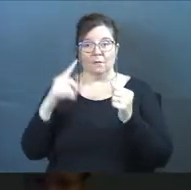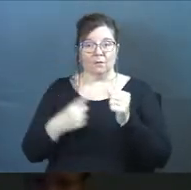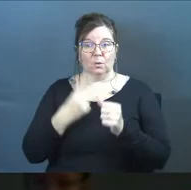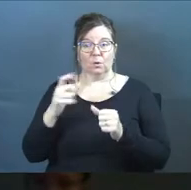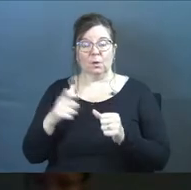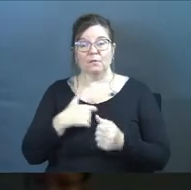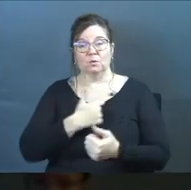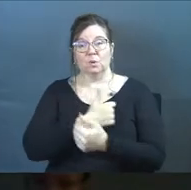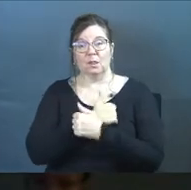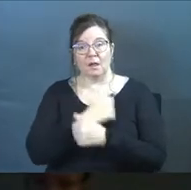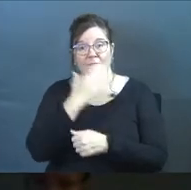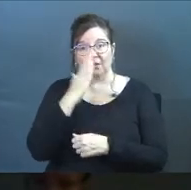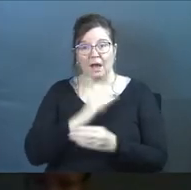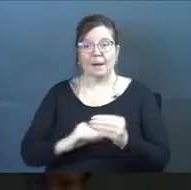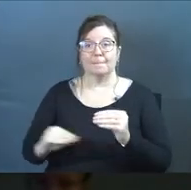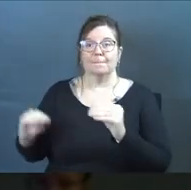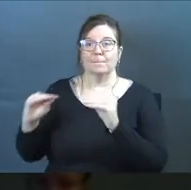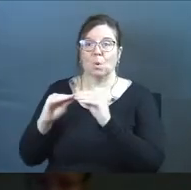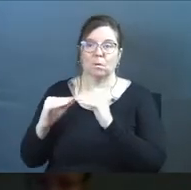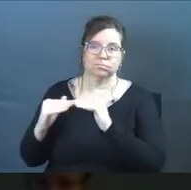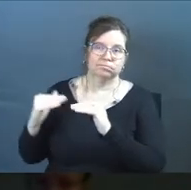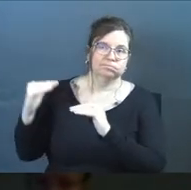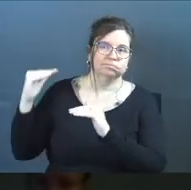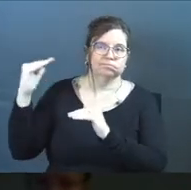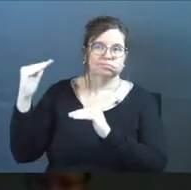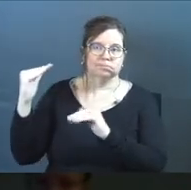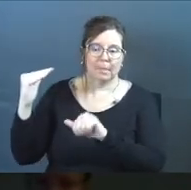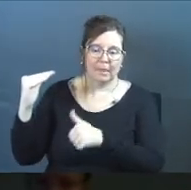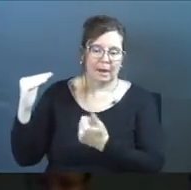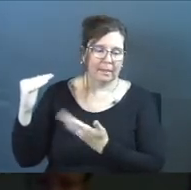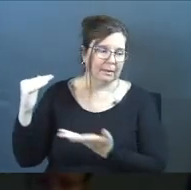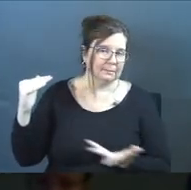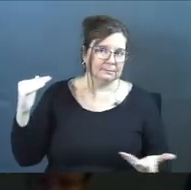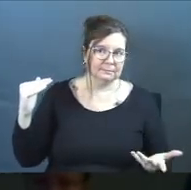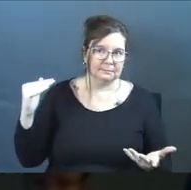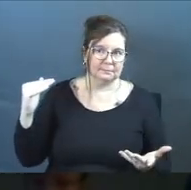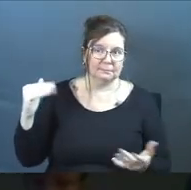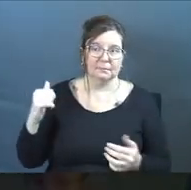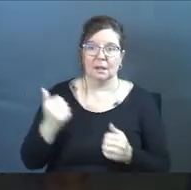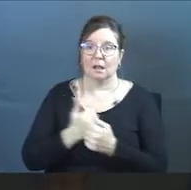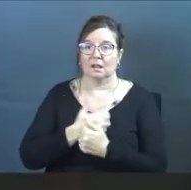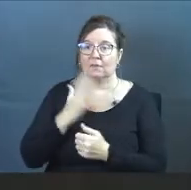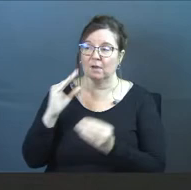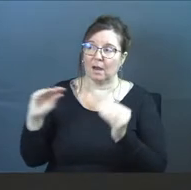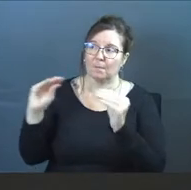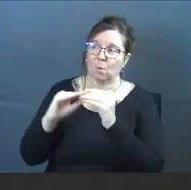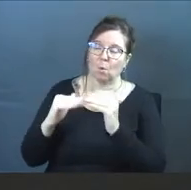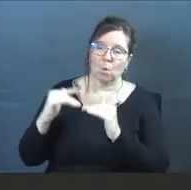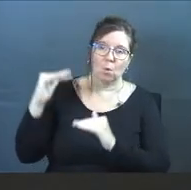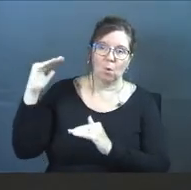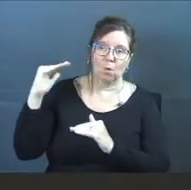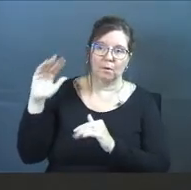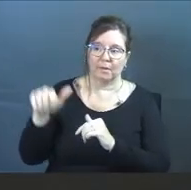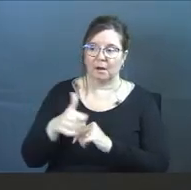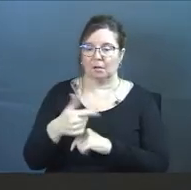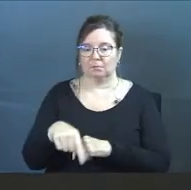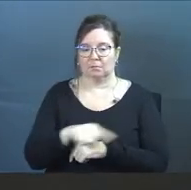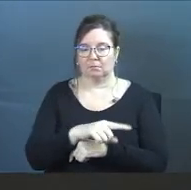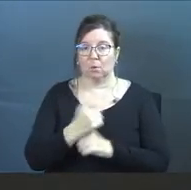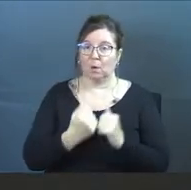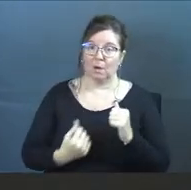you have to love God more than anything or anyone. Love God more than anything or anyone.